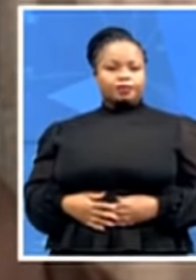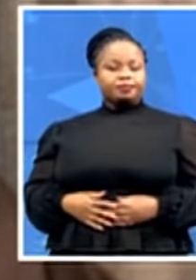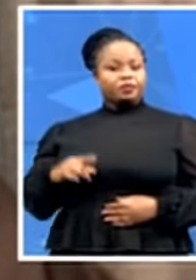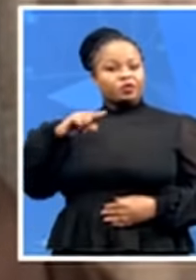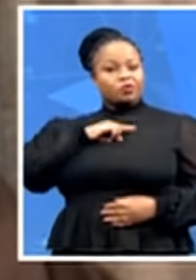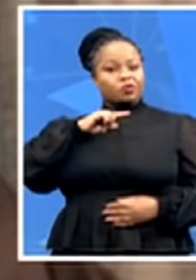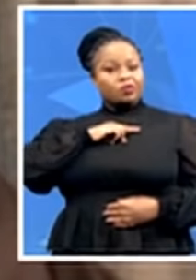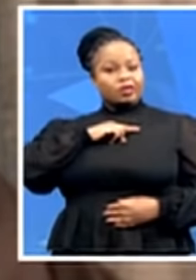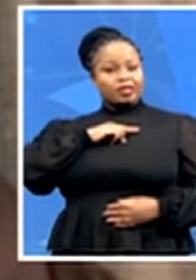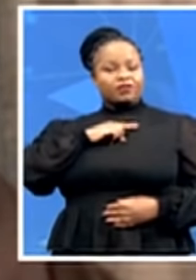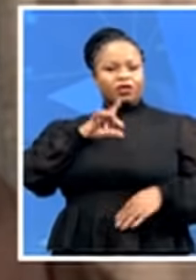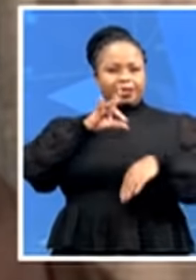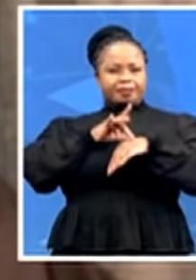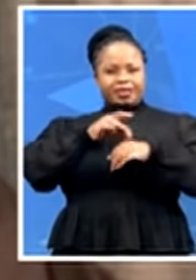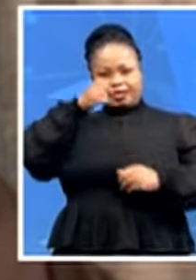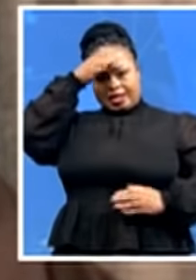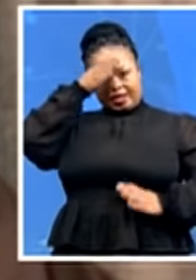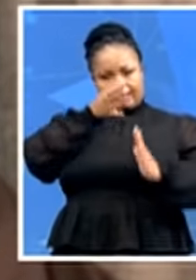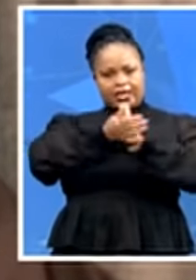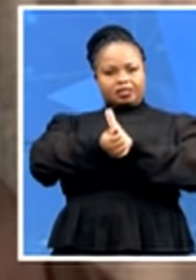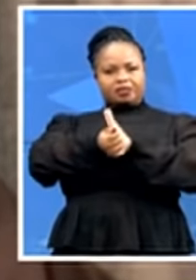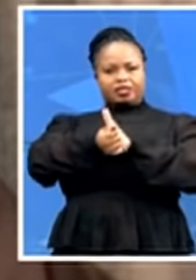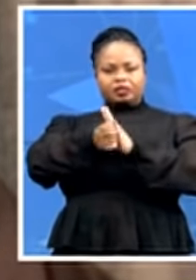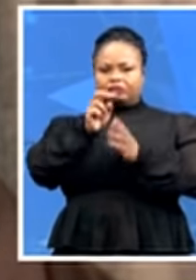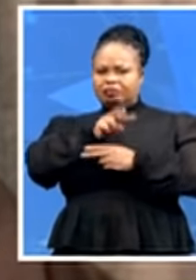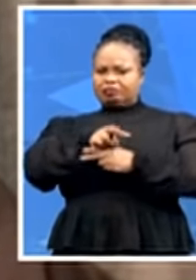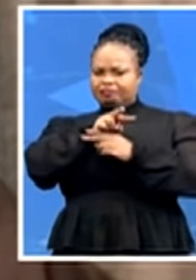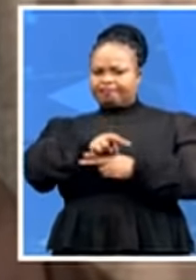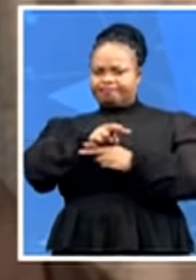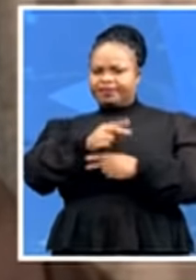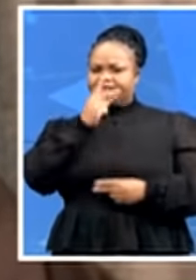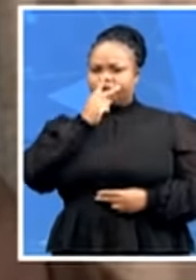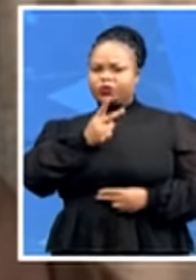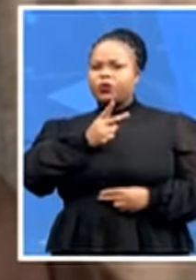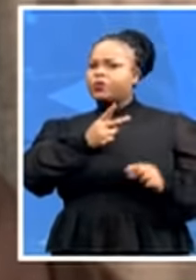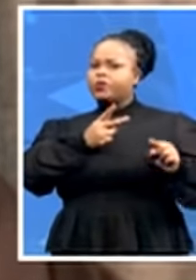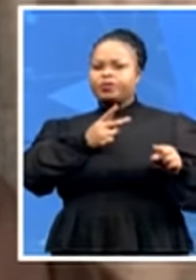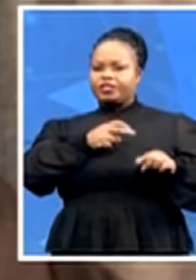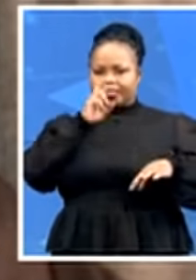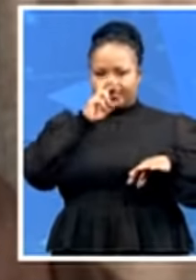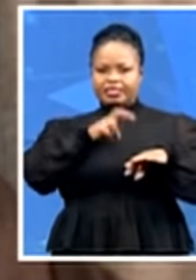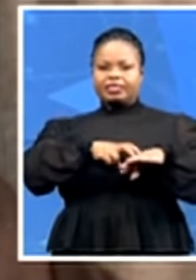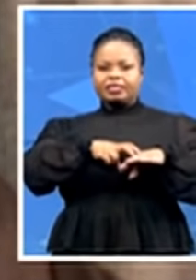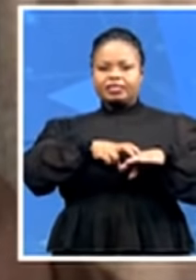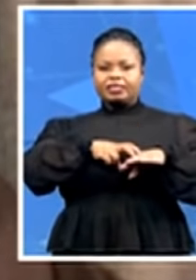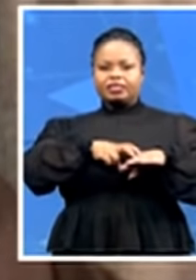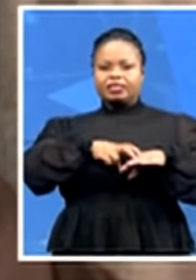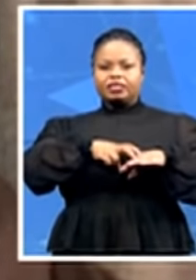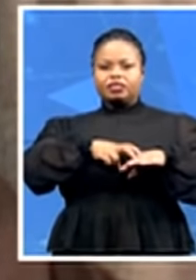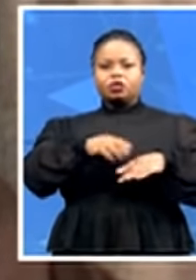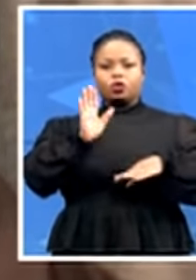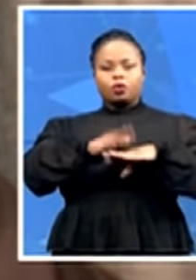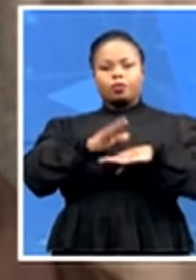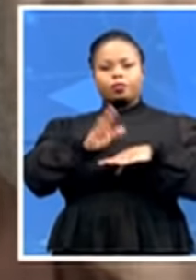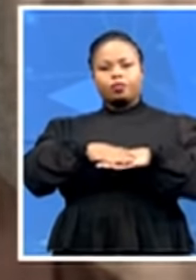observed him and they felt that there is a need that he may require more than what we may have within